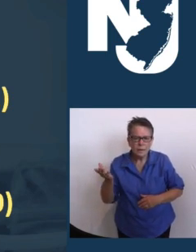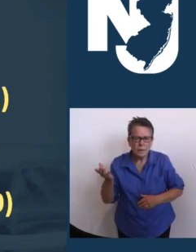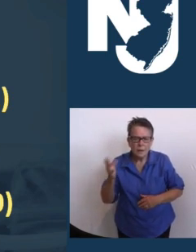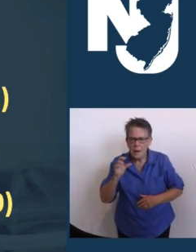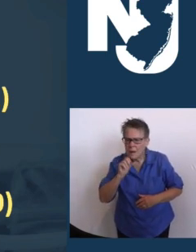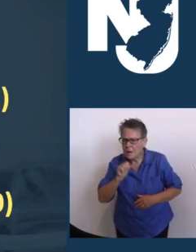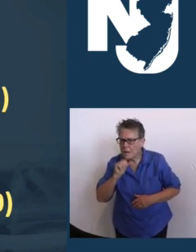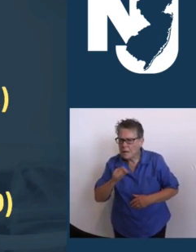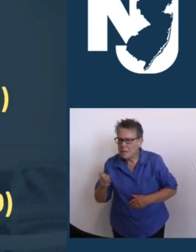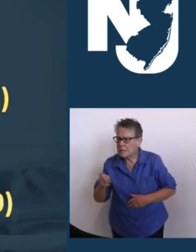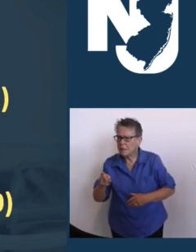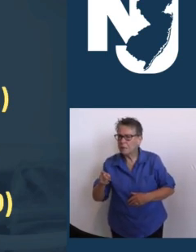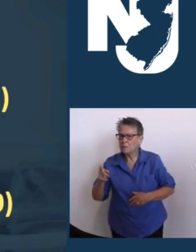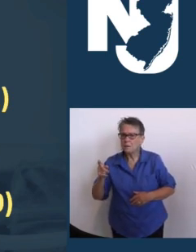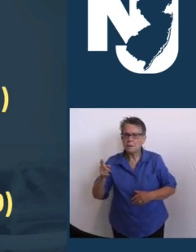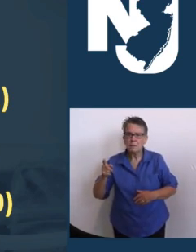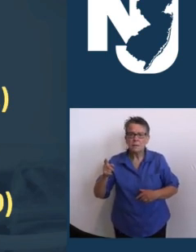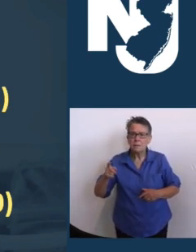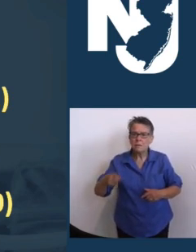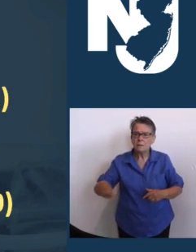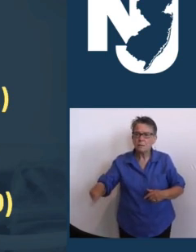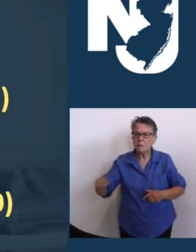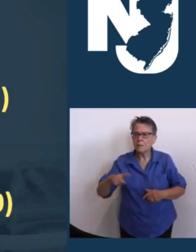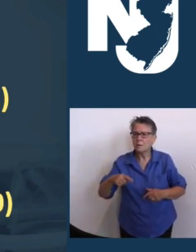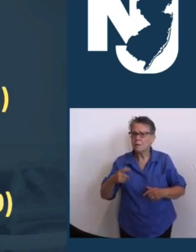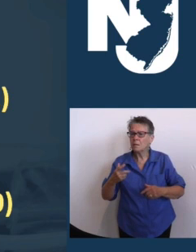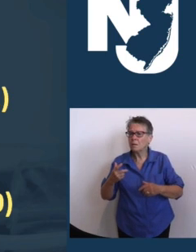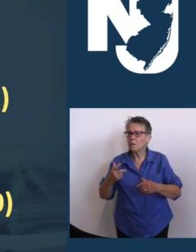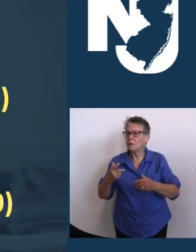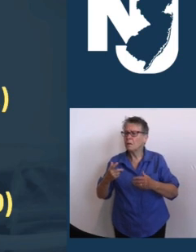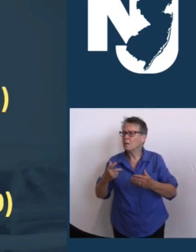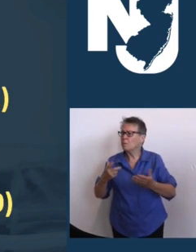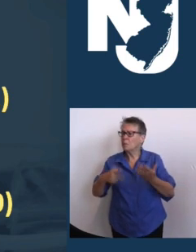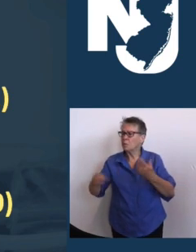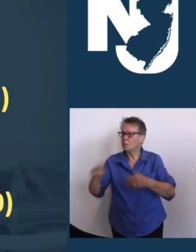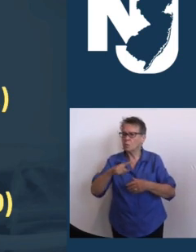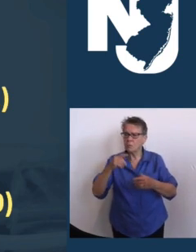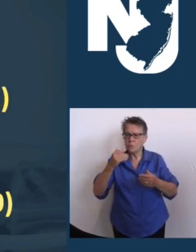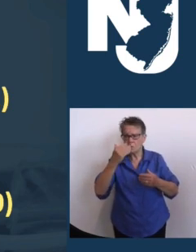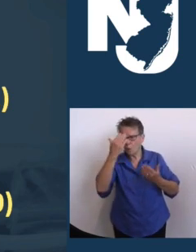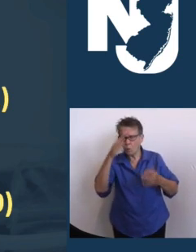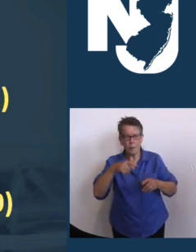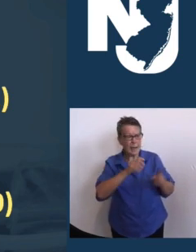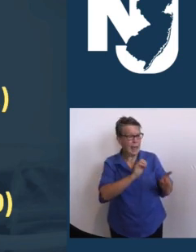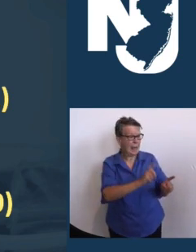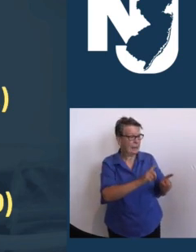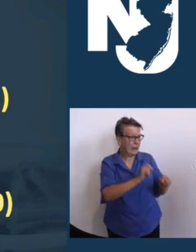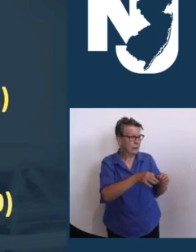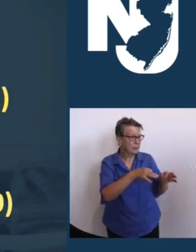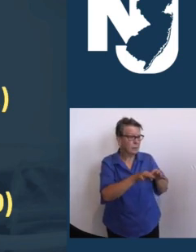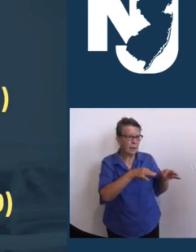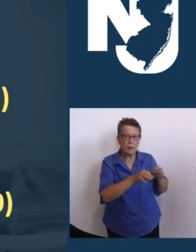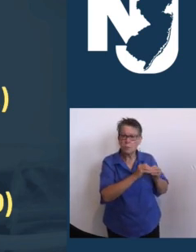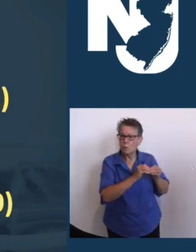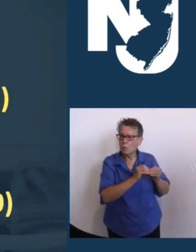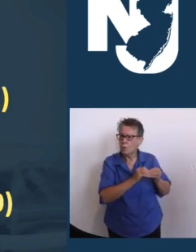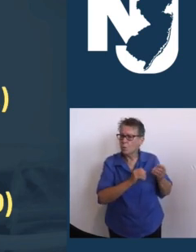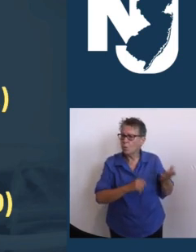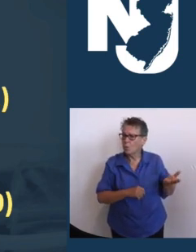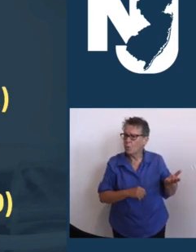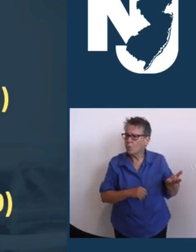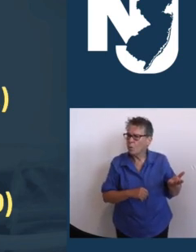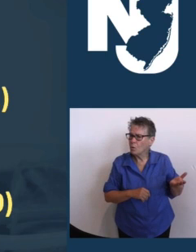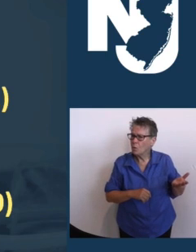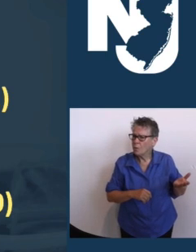could talk a little bit about waning immunity and what we think may be happening and so forth. And then,